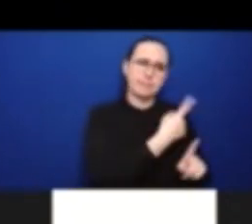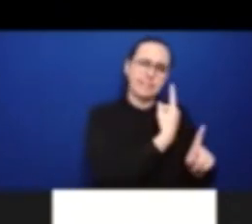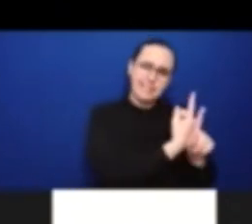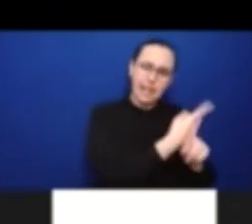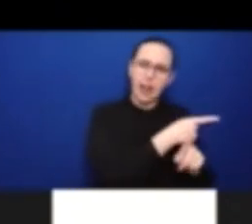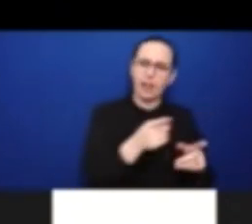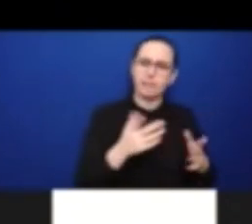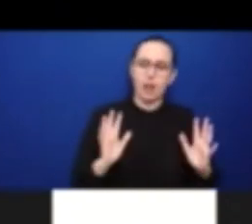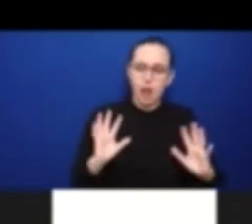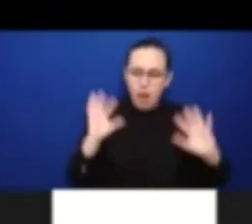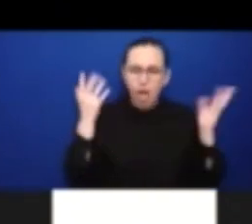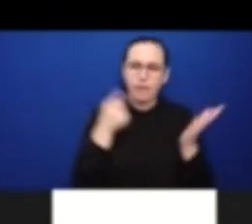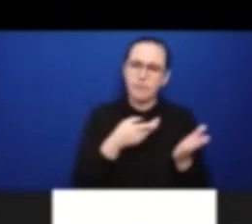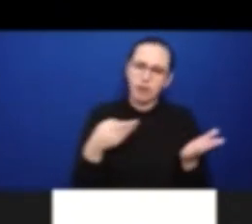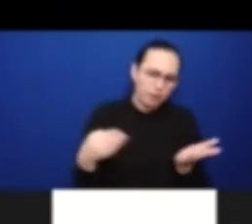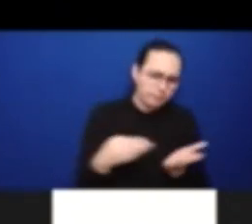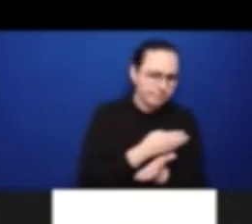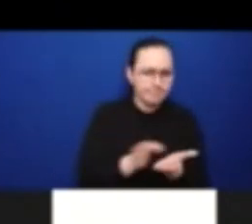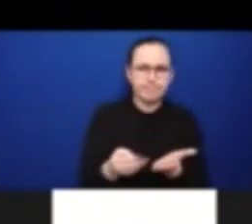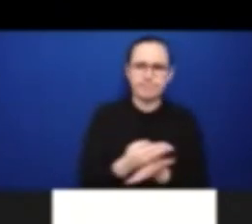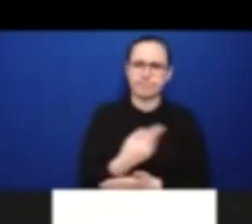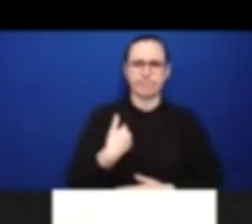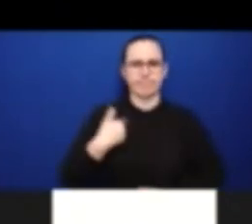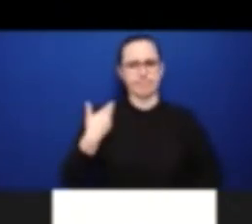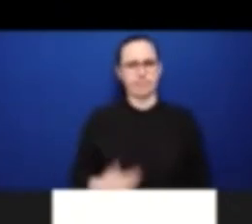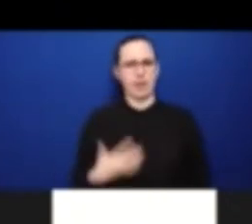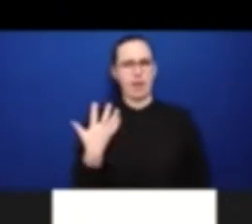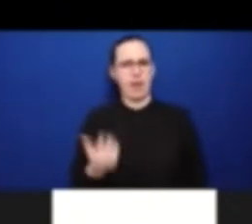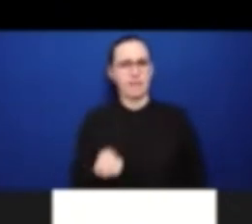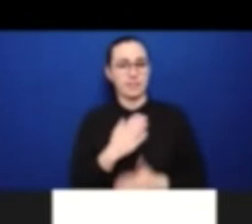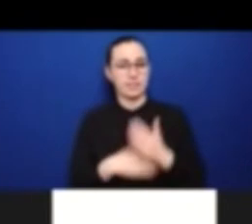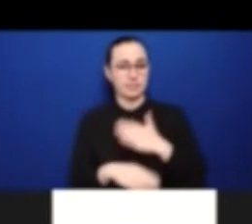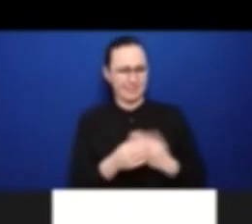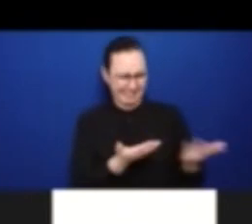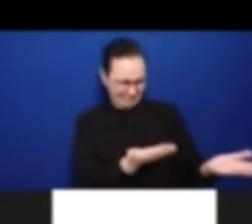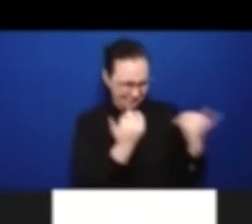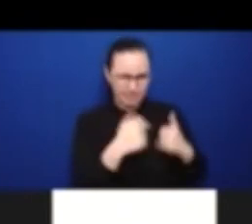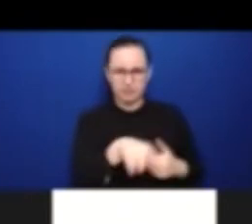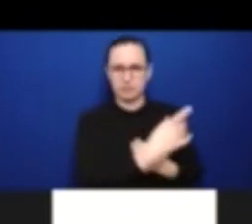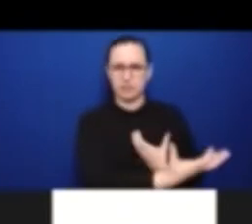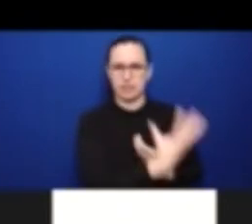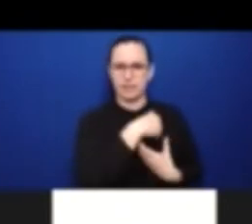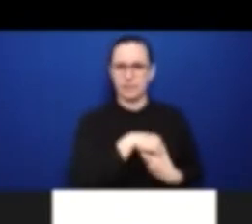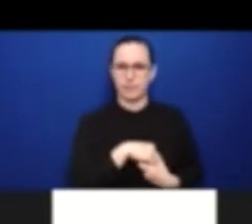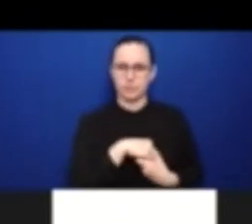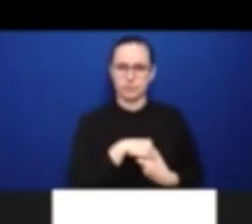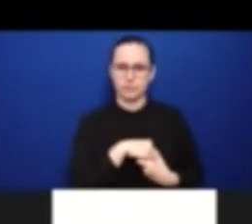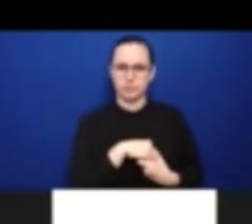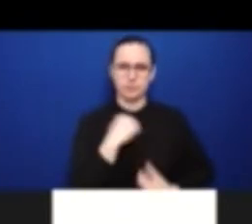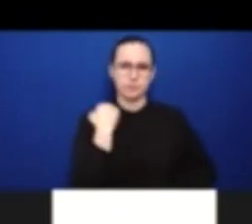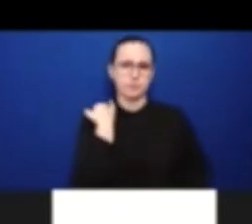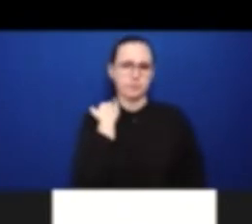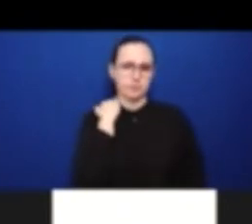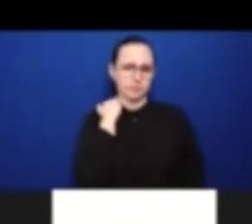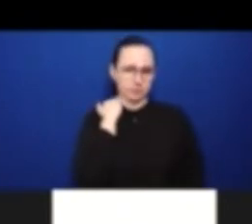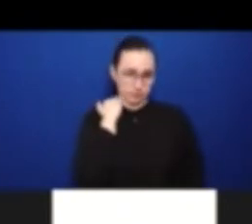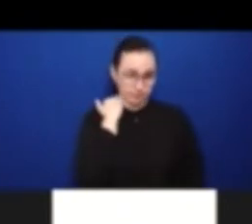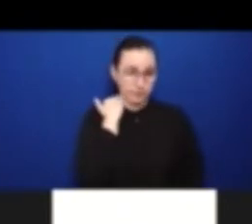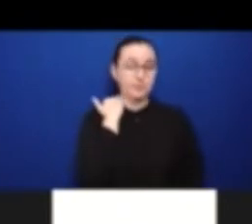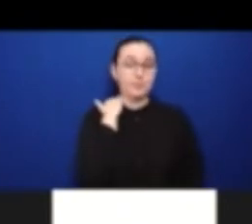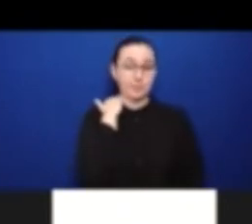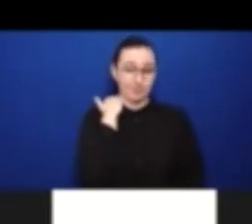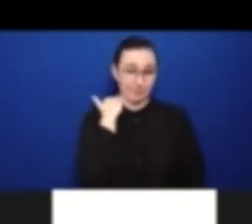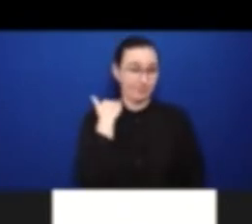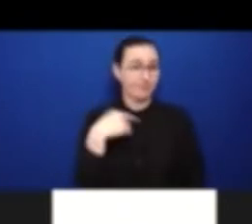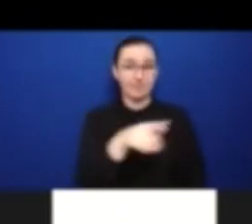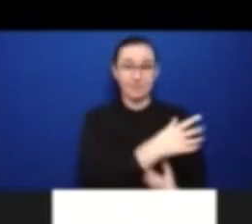with a disability. And those voices were incredibly powerful and very hard to ignore.